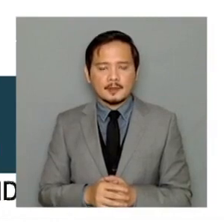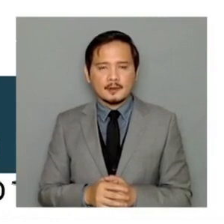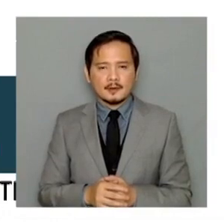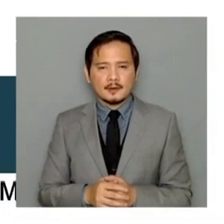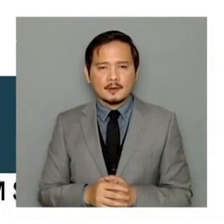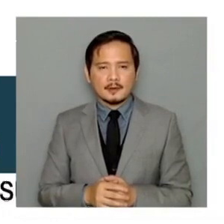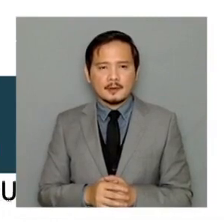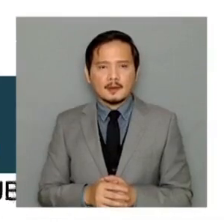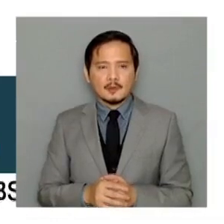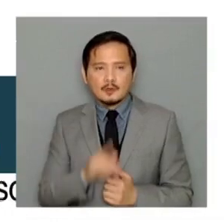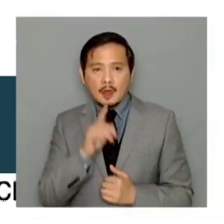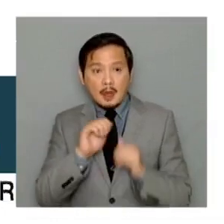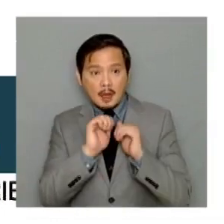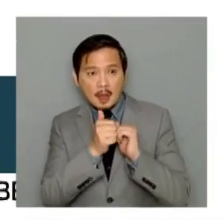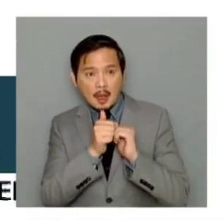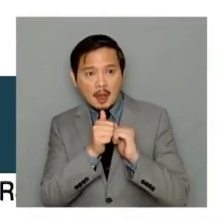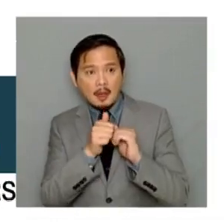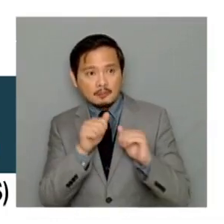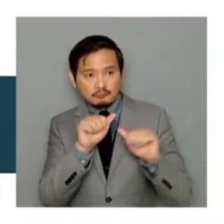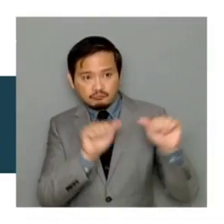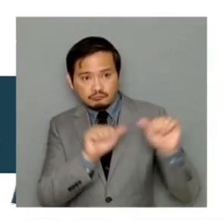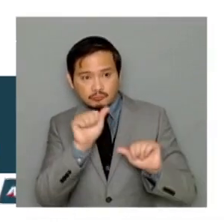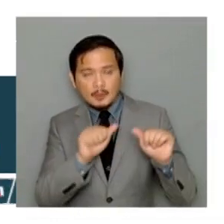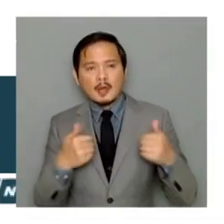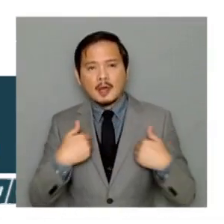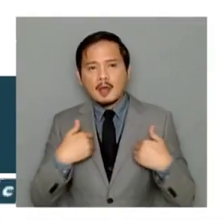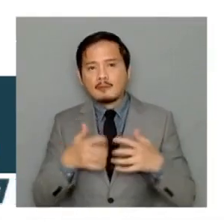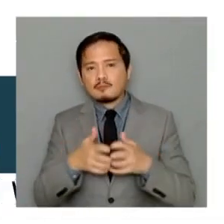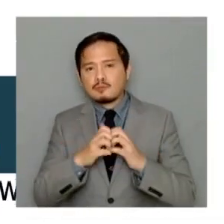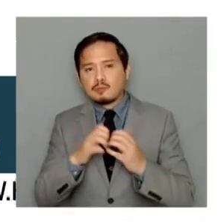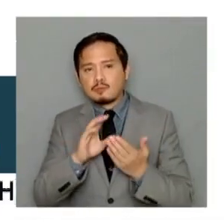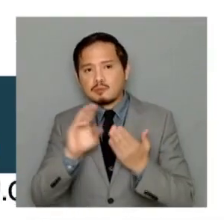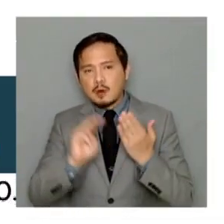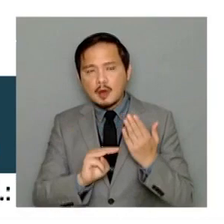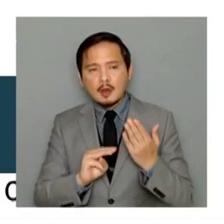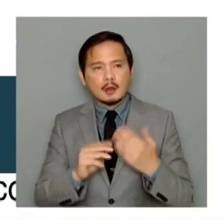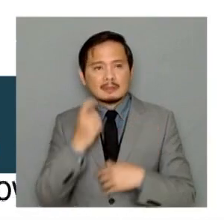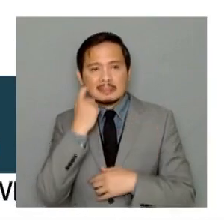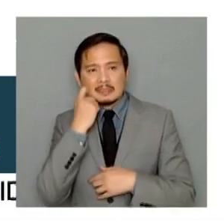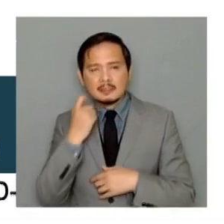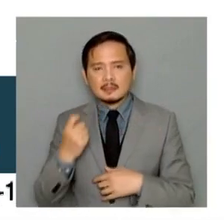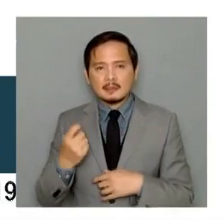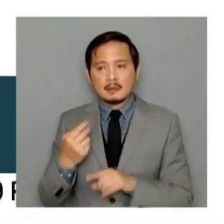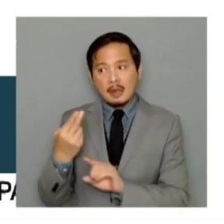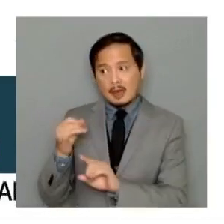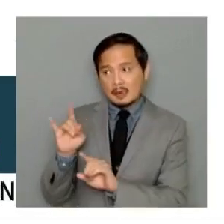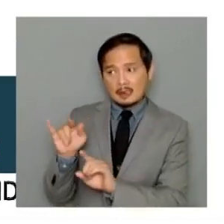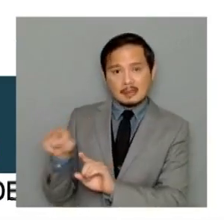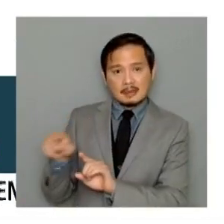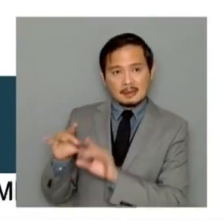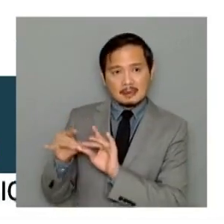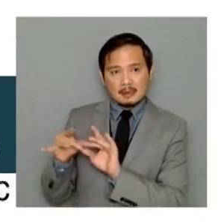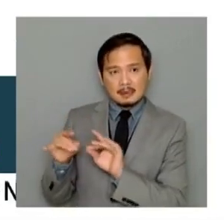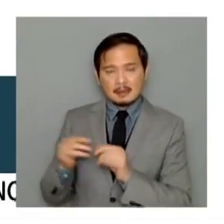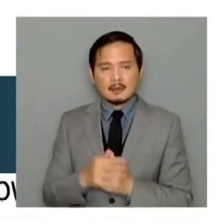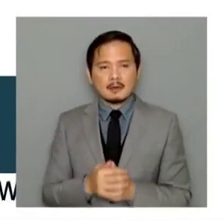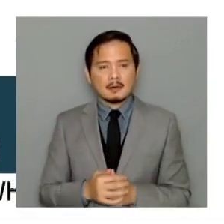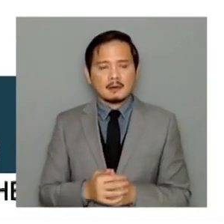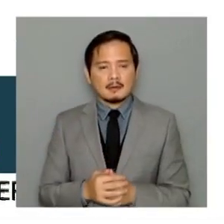projects, the destructive and extractive projects that Heidi has mentioned as well, but also other more